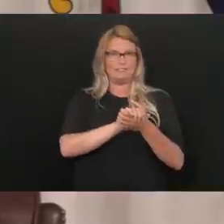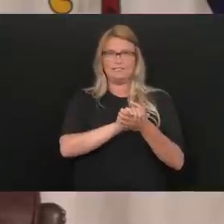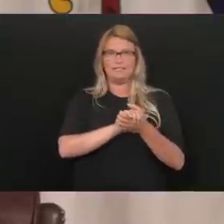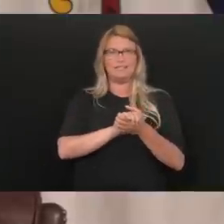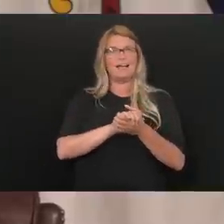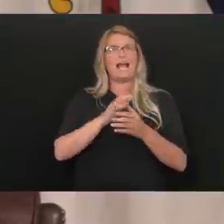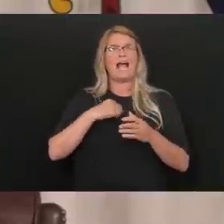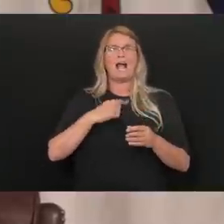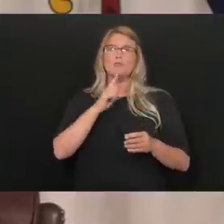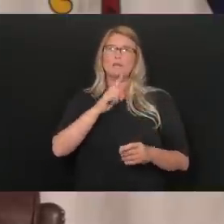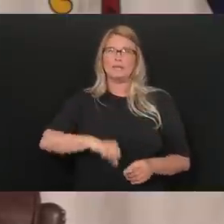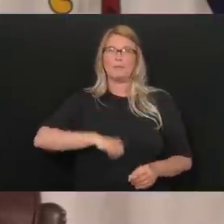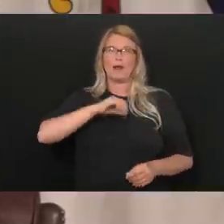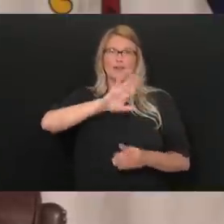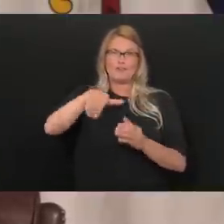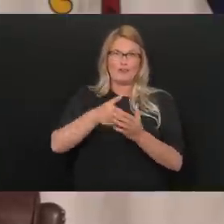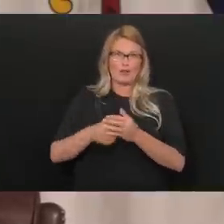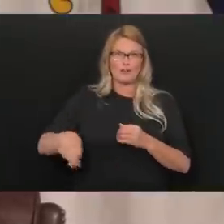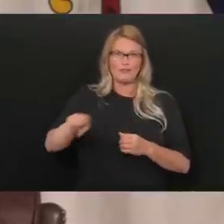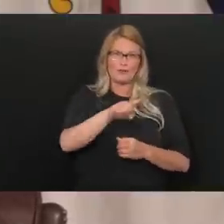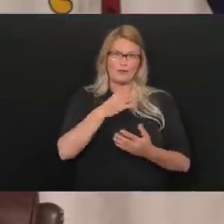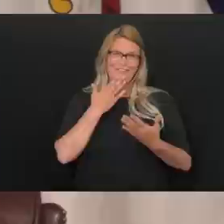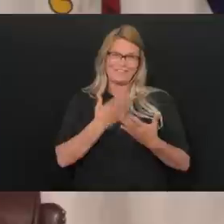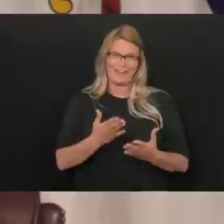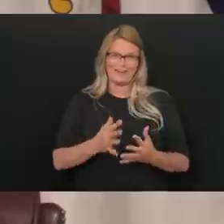Really proud of all of you. Thank you so much.